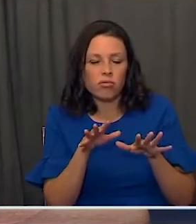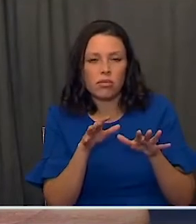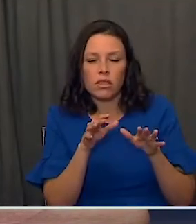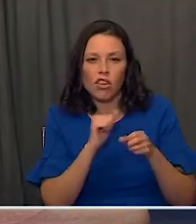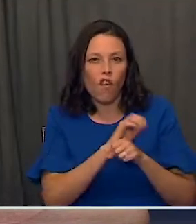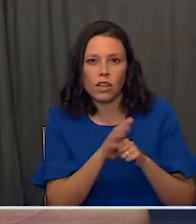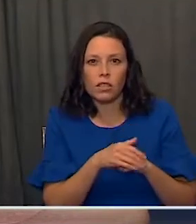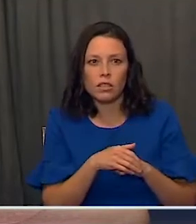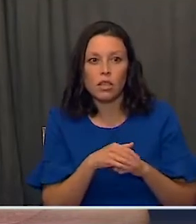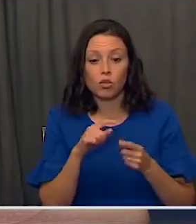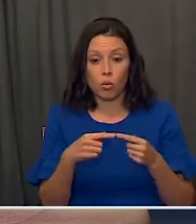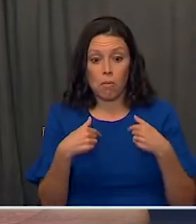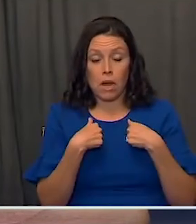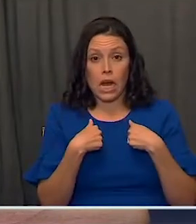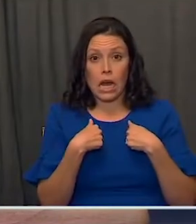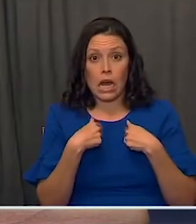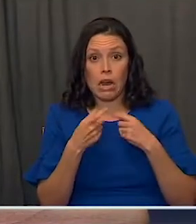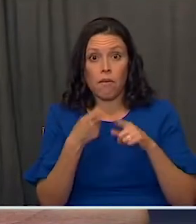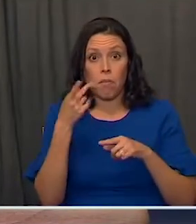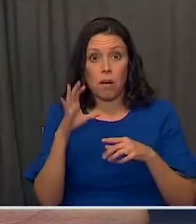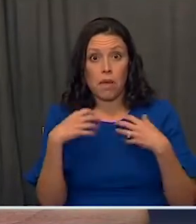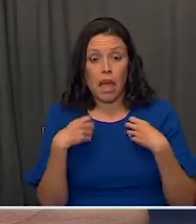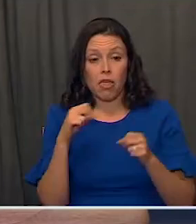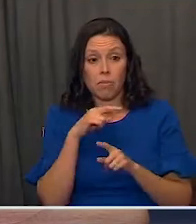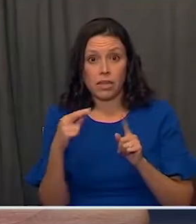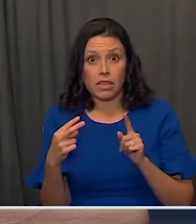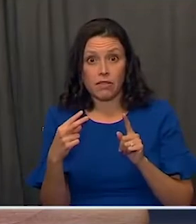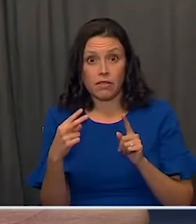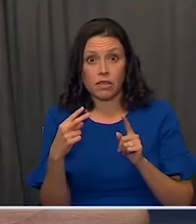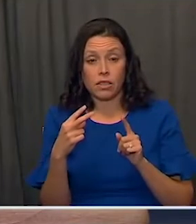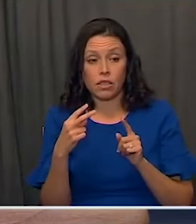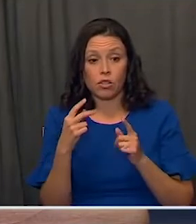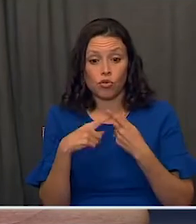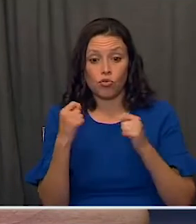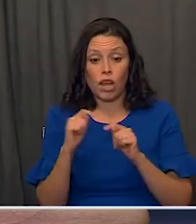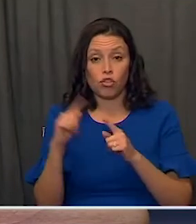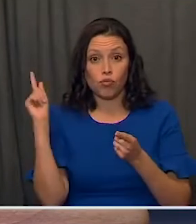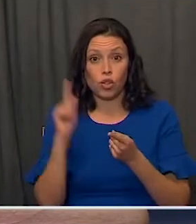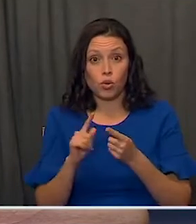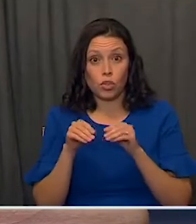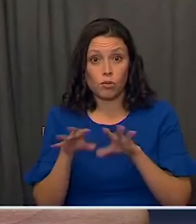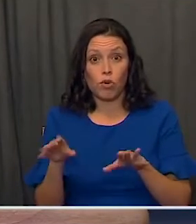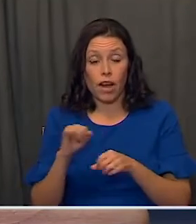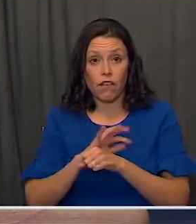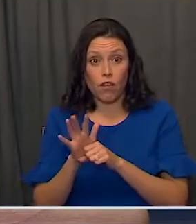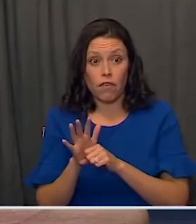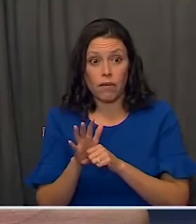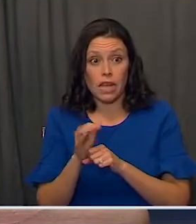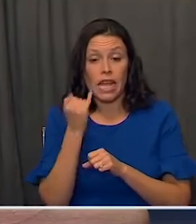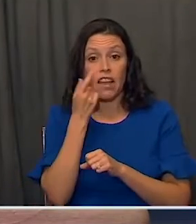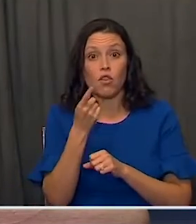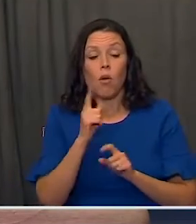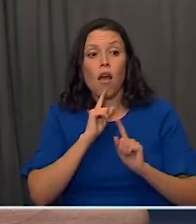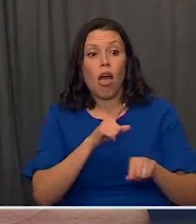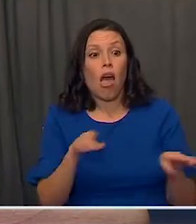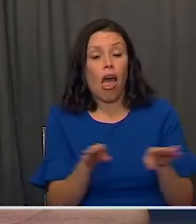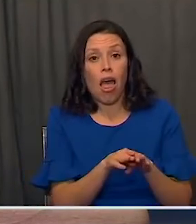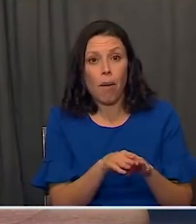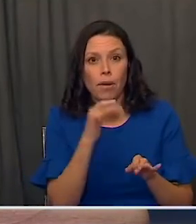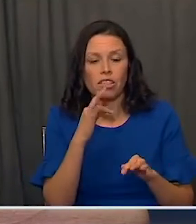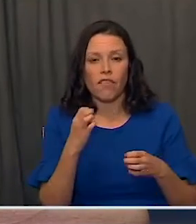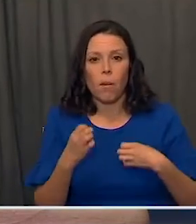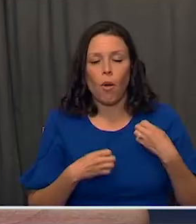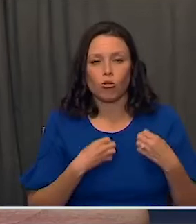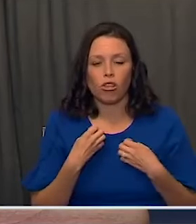And it would be counterproductive from my point of view, from a public health point of view, just in containing the epidemic, if there was an emotional response to